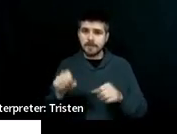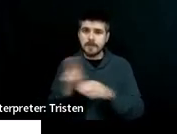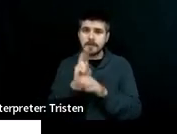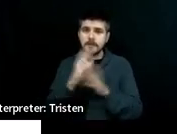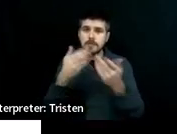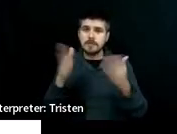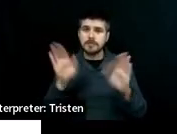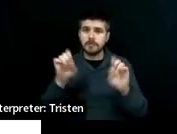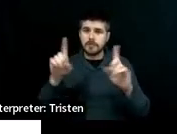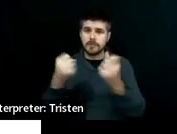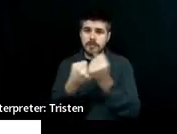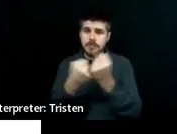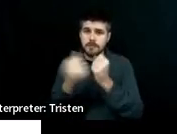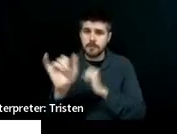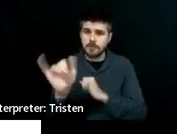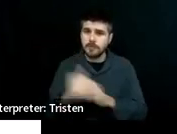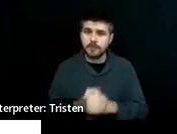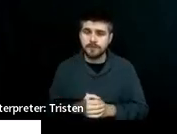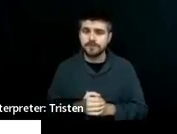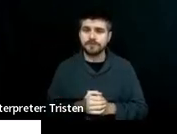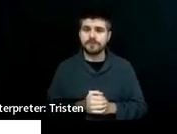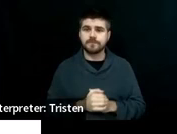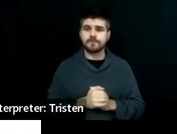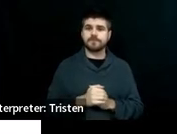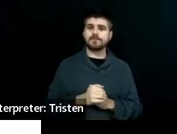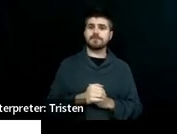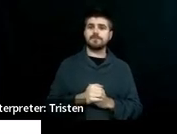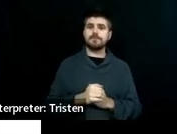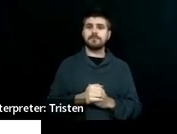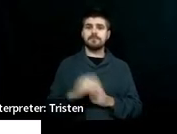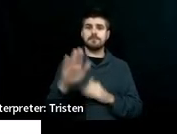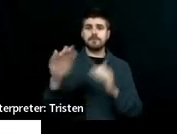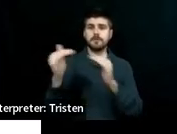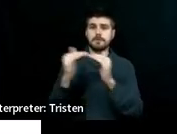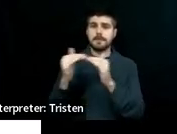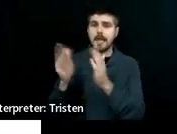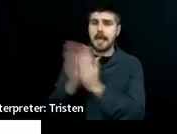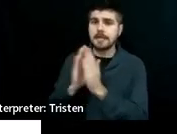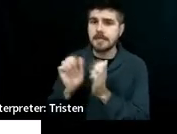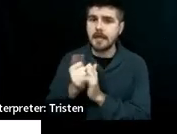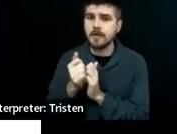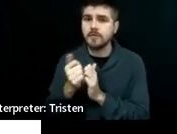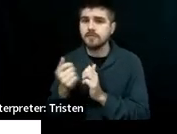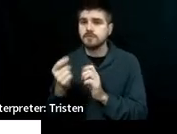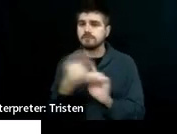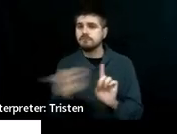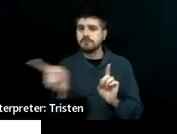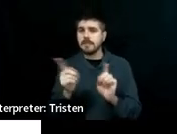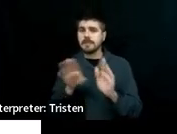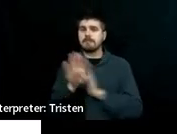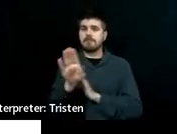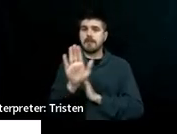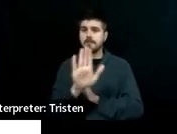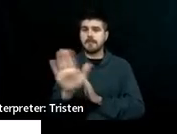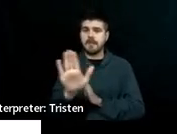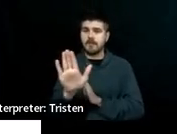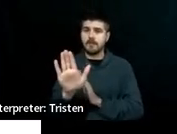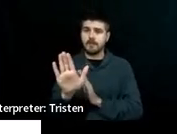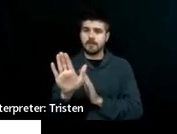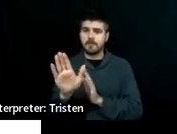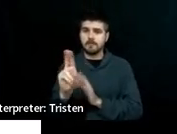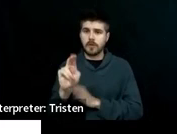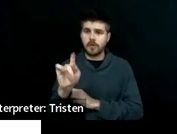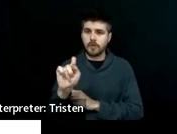peers and ask them how to develop, right, a unit